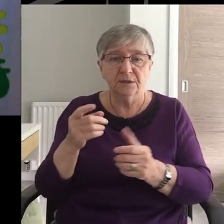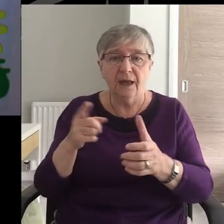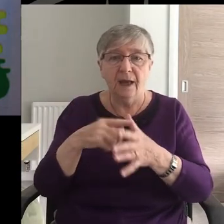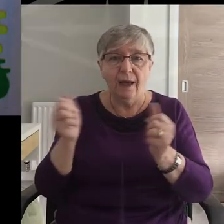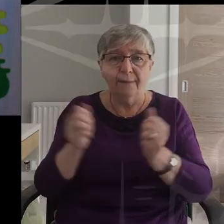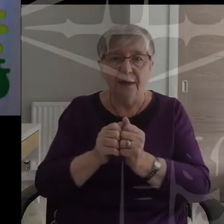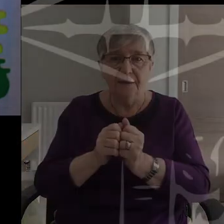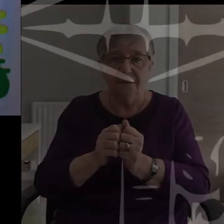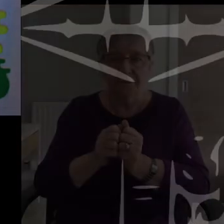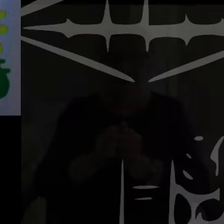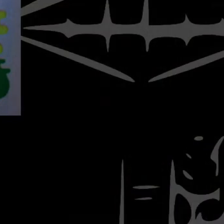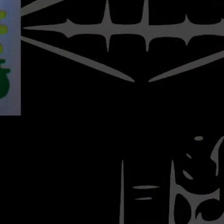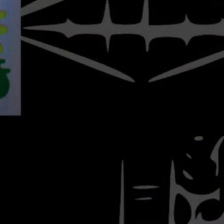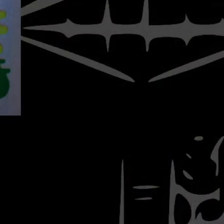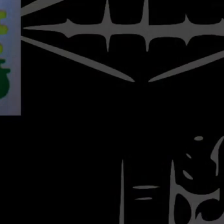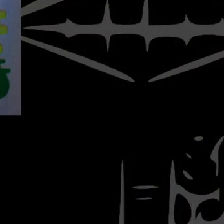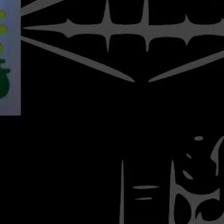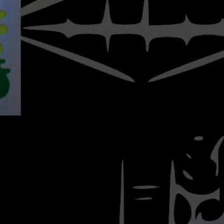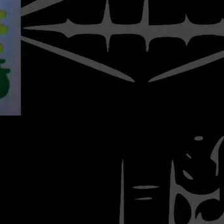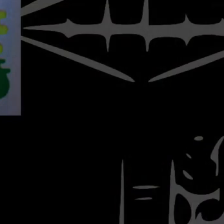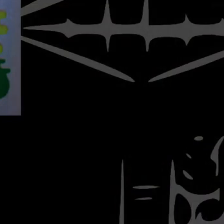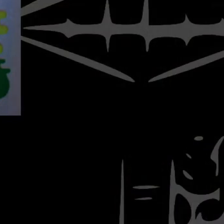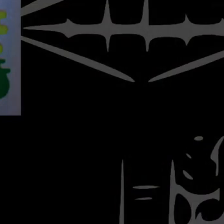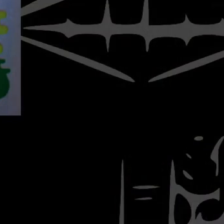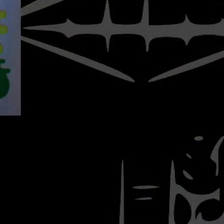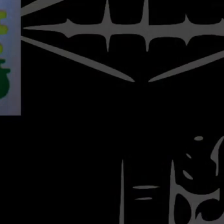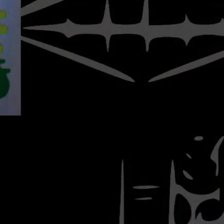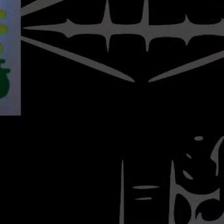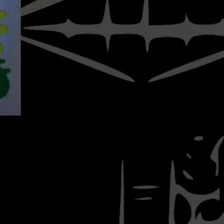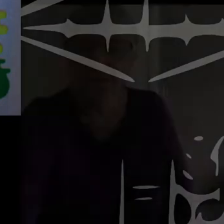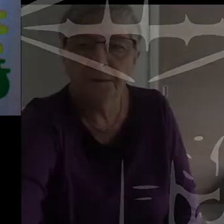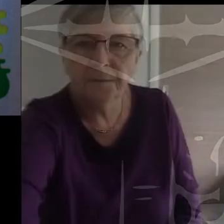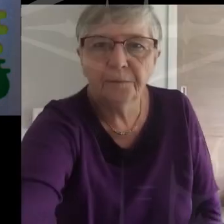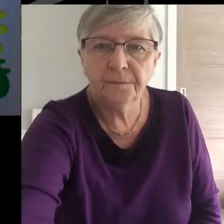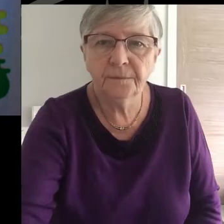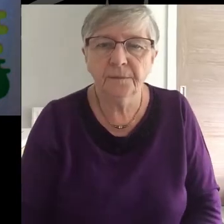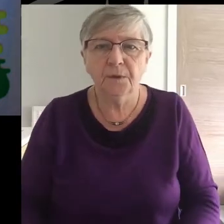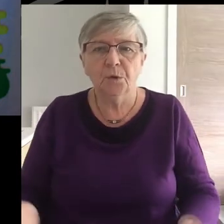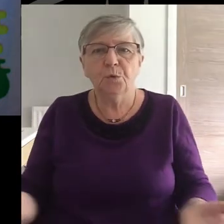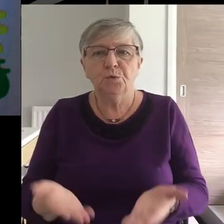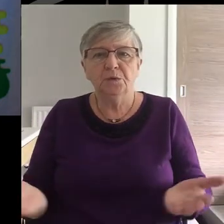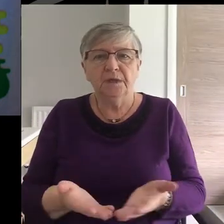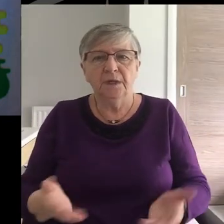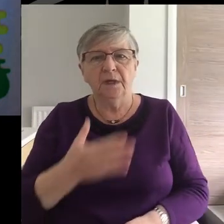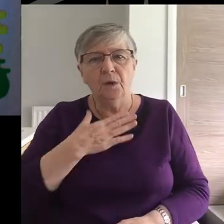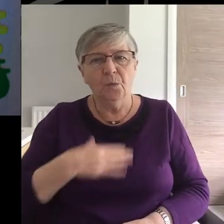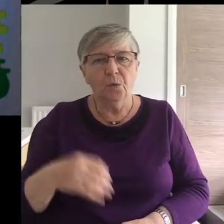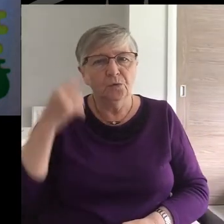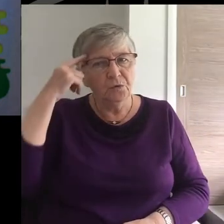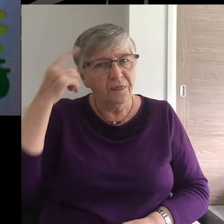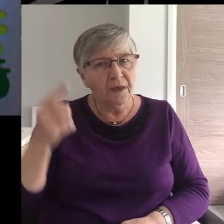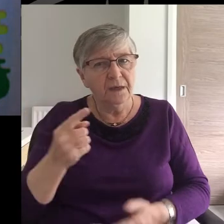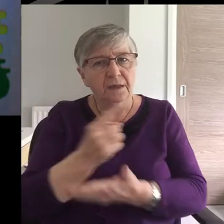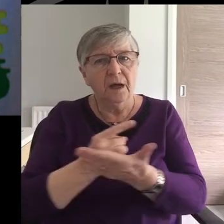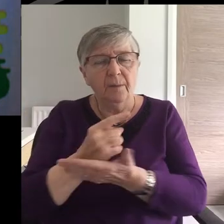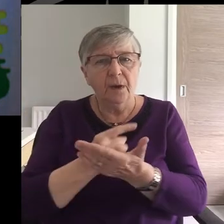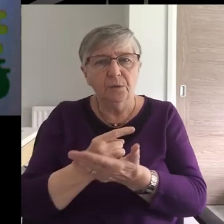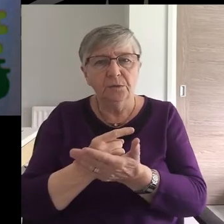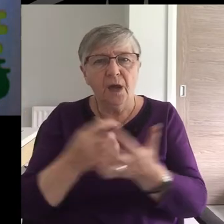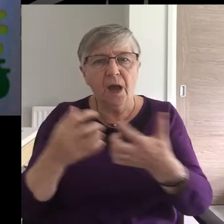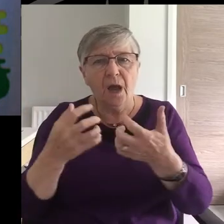Amen. Today, I want to think a bit about the difference being a disciple of Jesus,